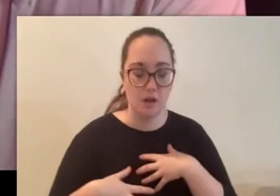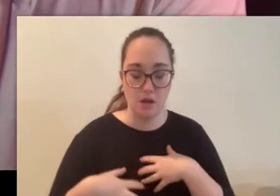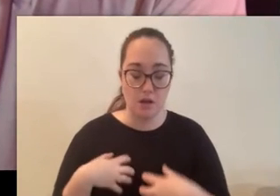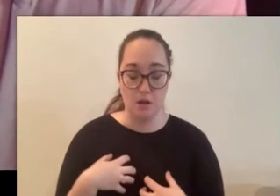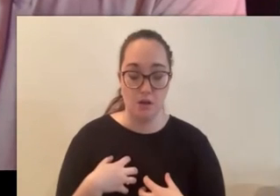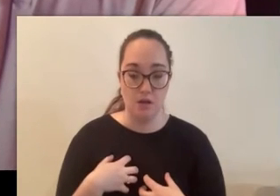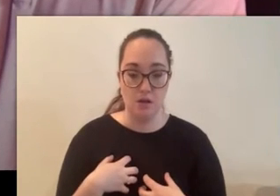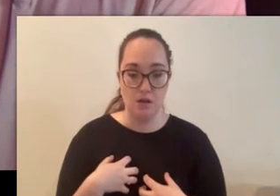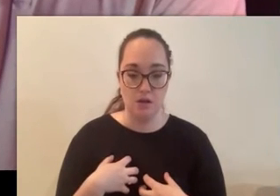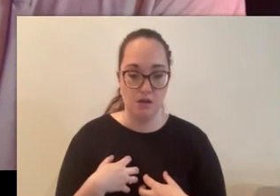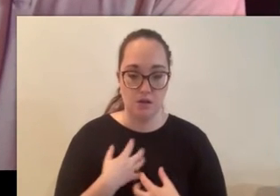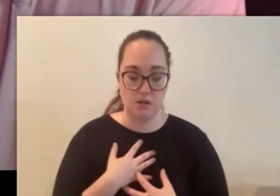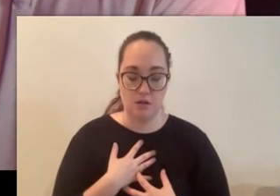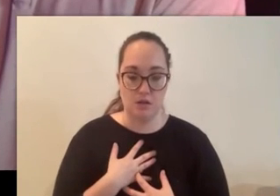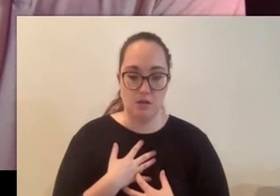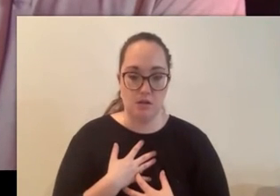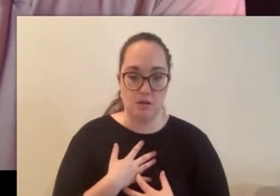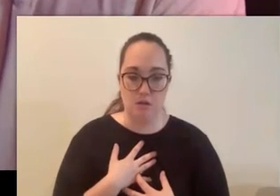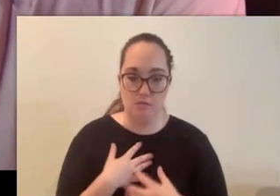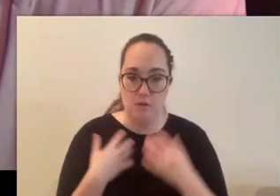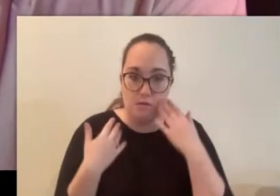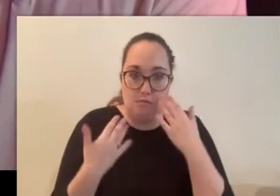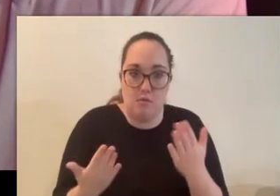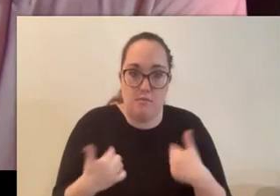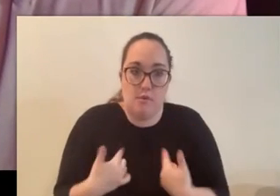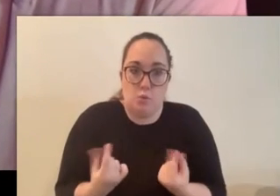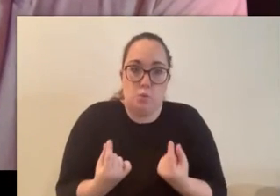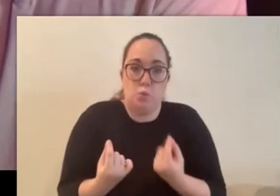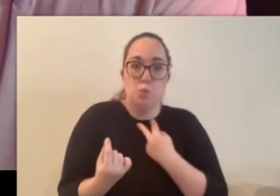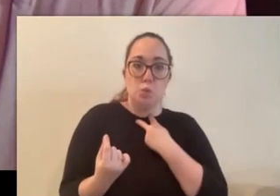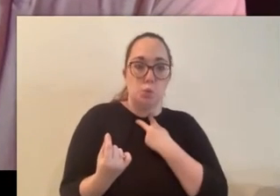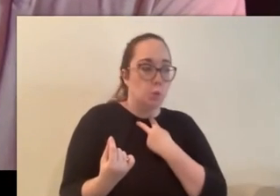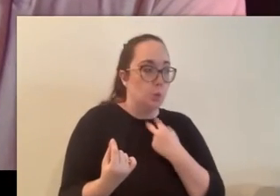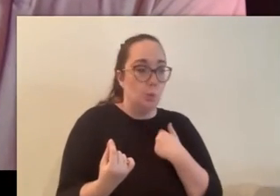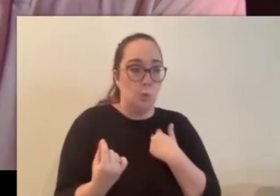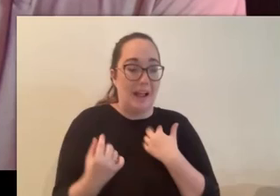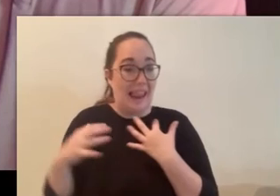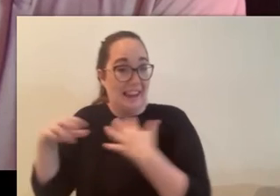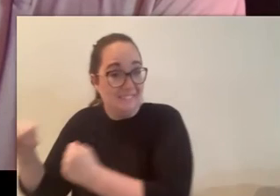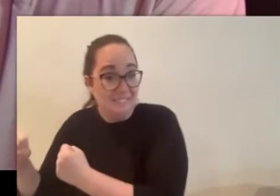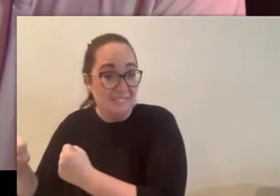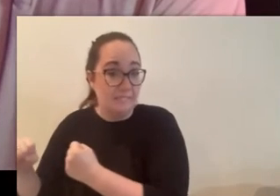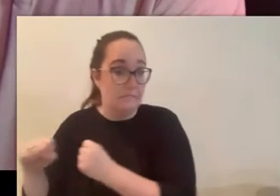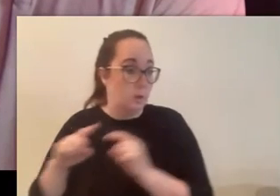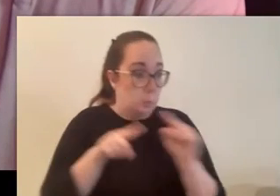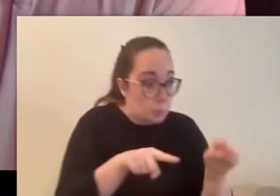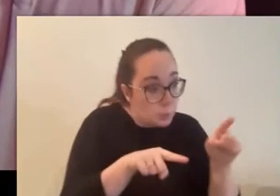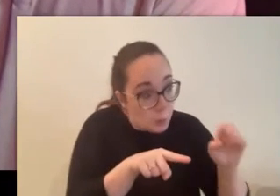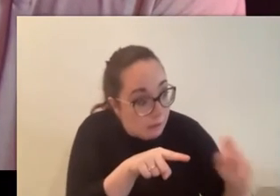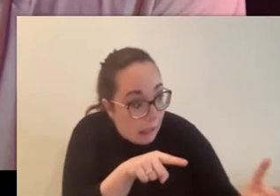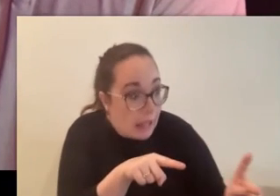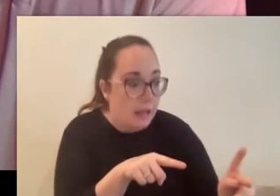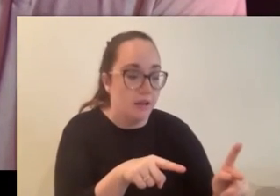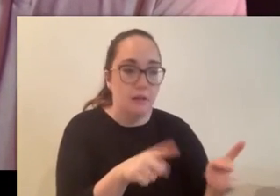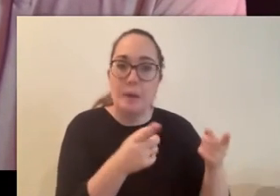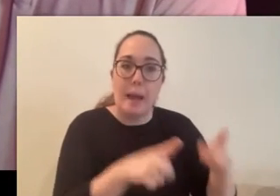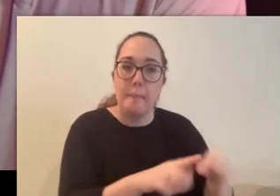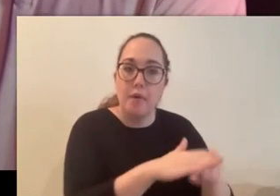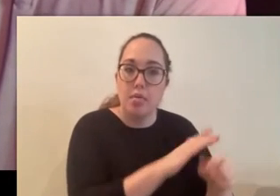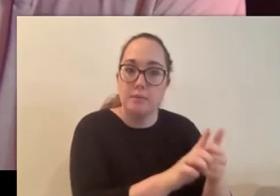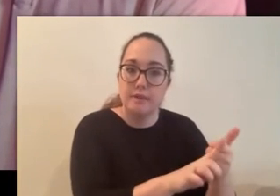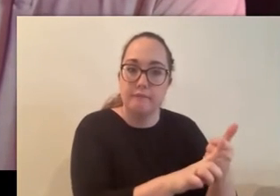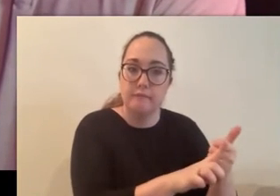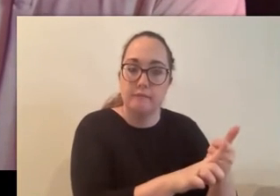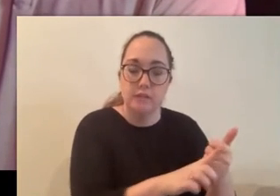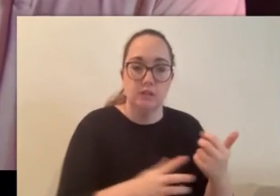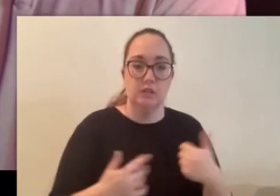i didn't i for a split second i didn't know what to do should i leave should i go check on her what if she's about to do something i couldn't